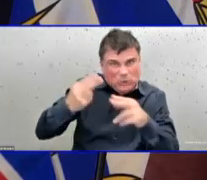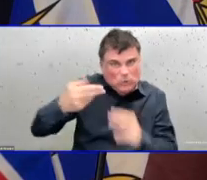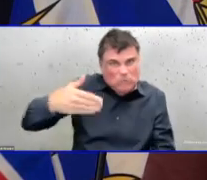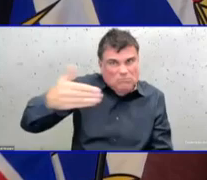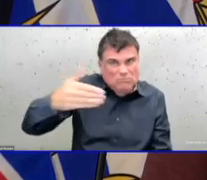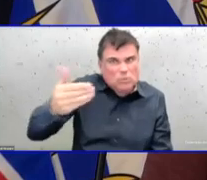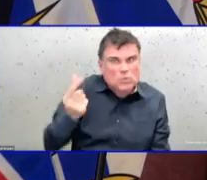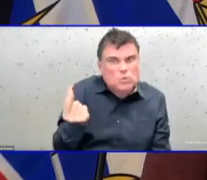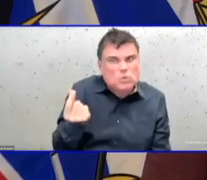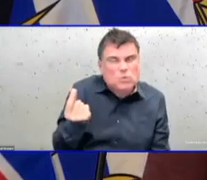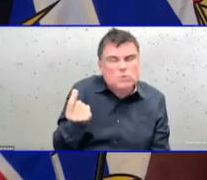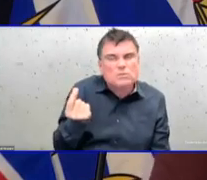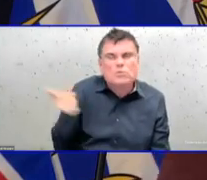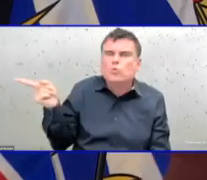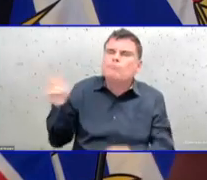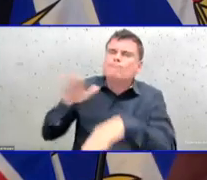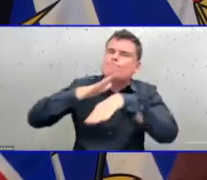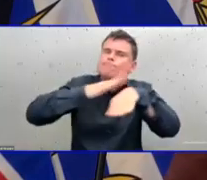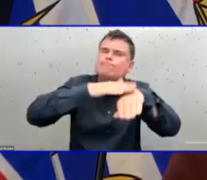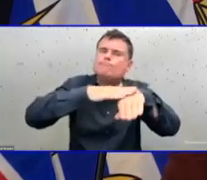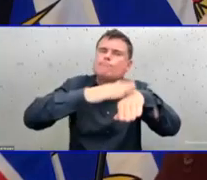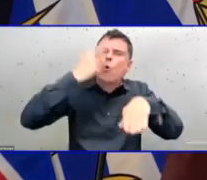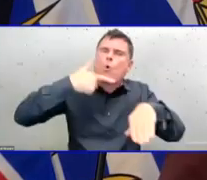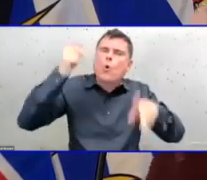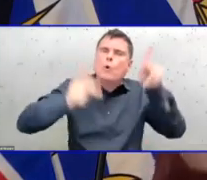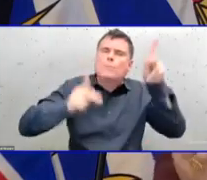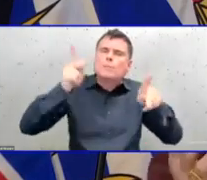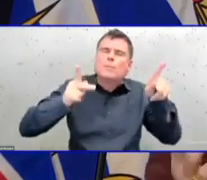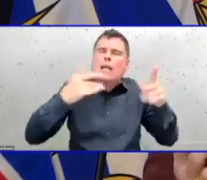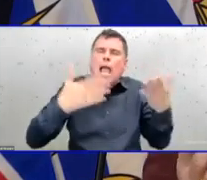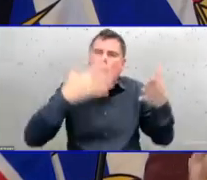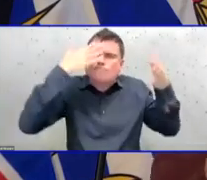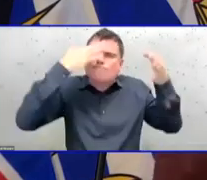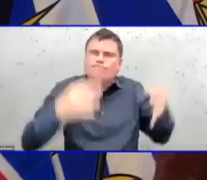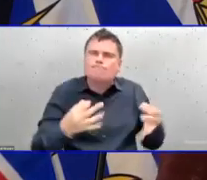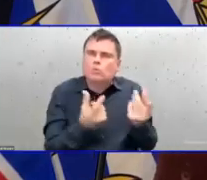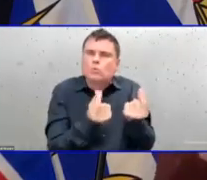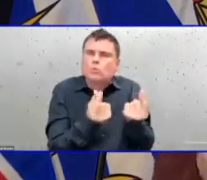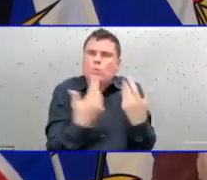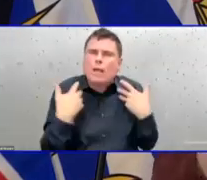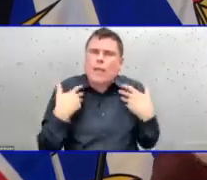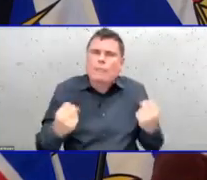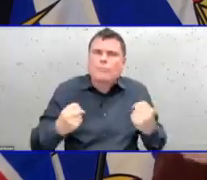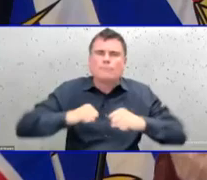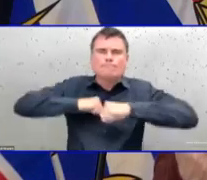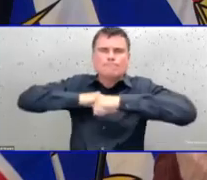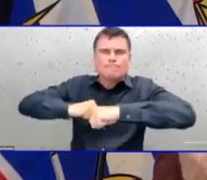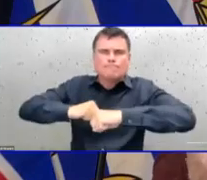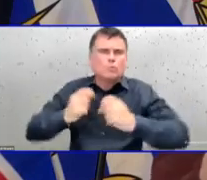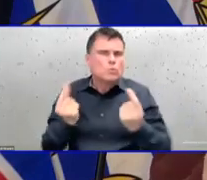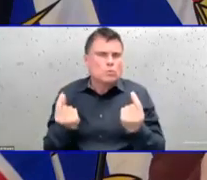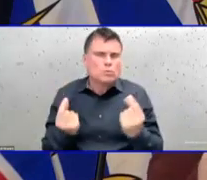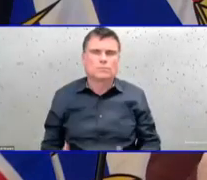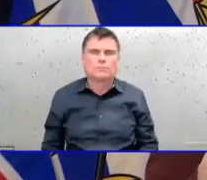Yeah, so I think for people who have immune systems that aren't as strong, so immune compromised because you're going through